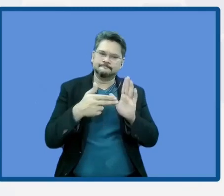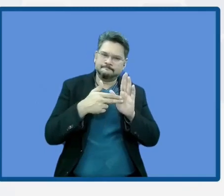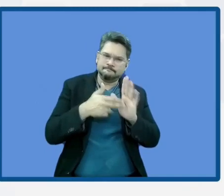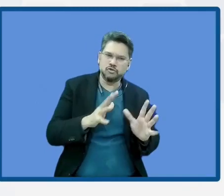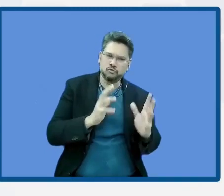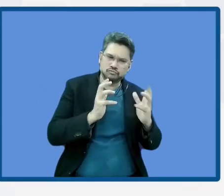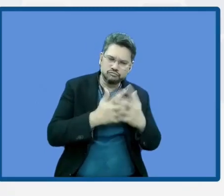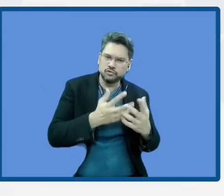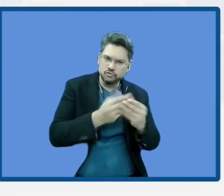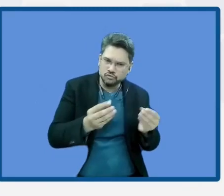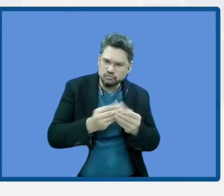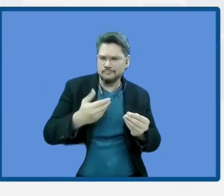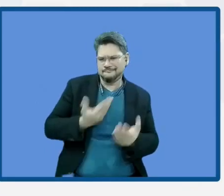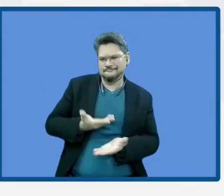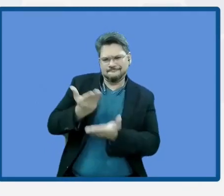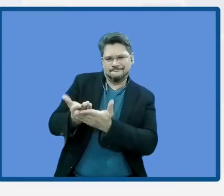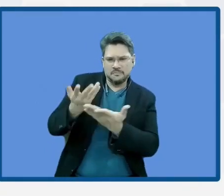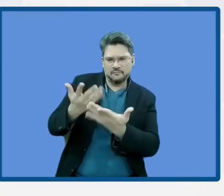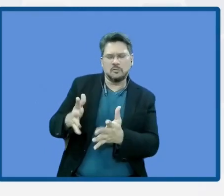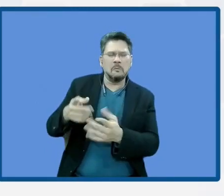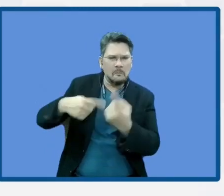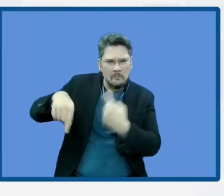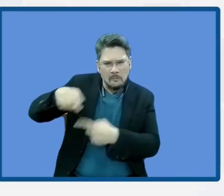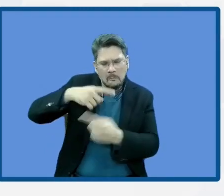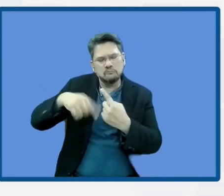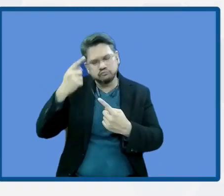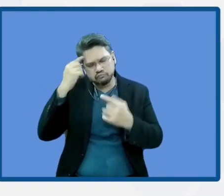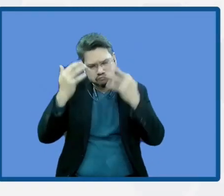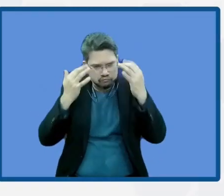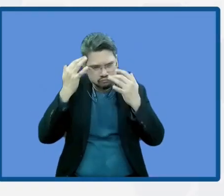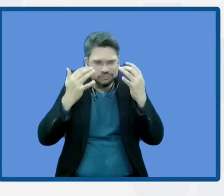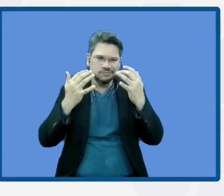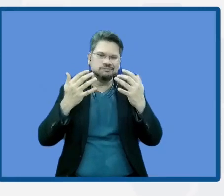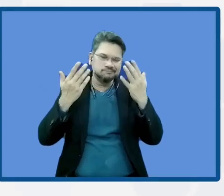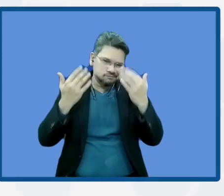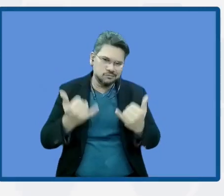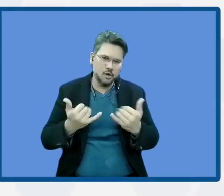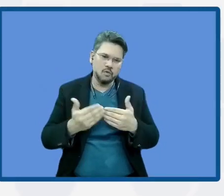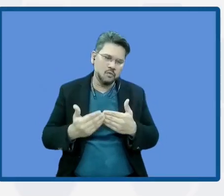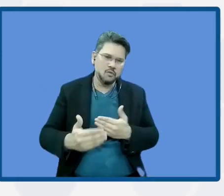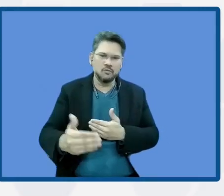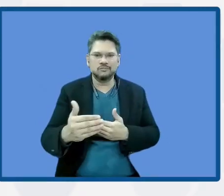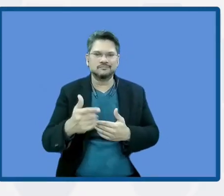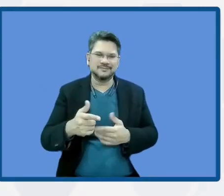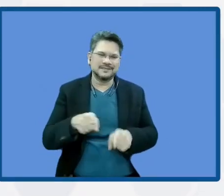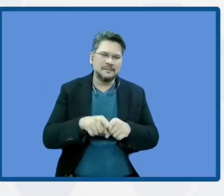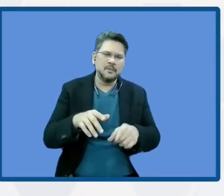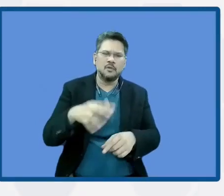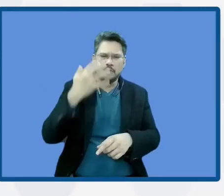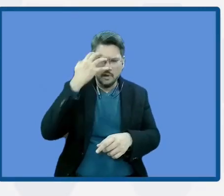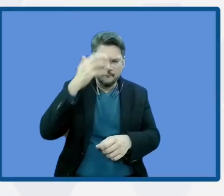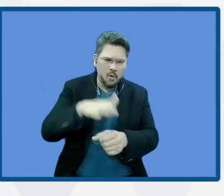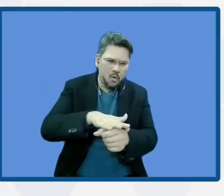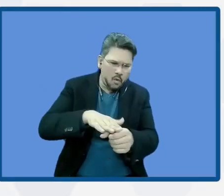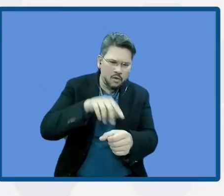So now, all these municipal development plans have an important component in terms of the natural-based solutions.